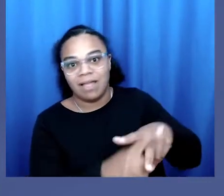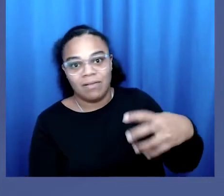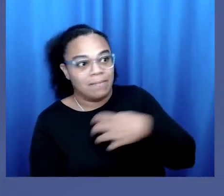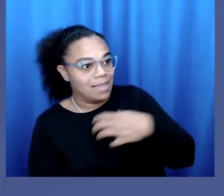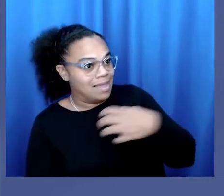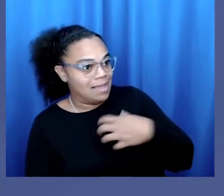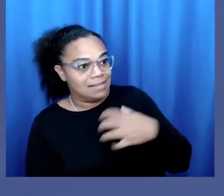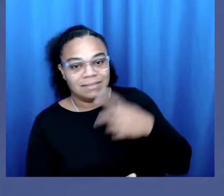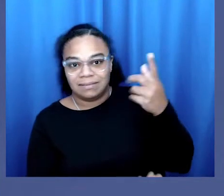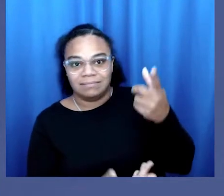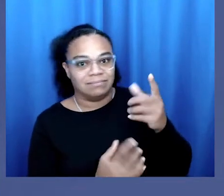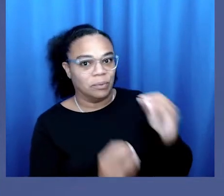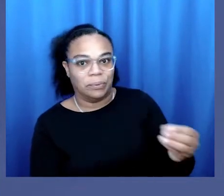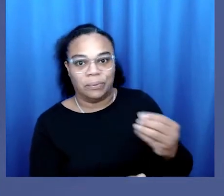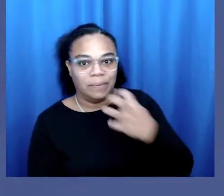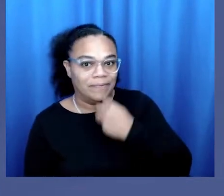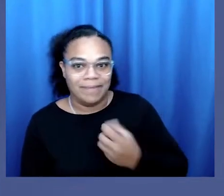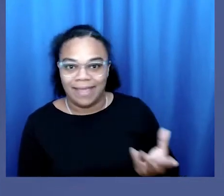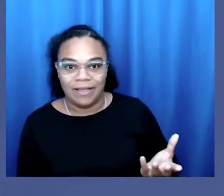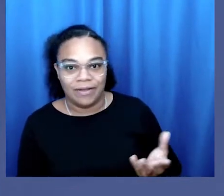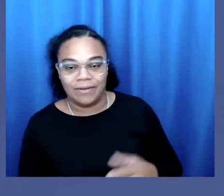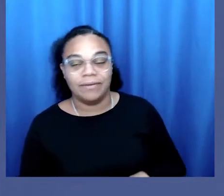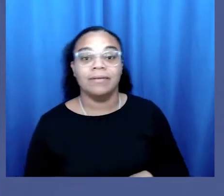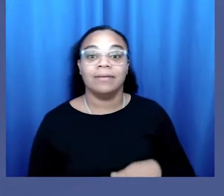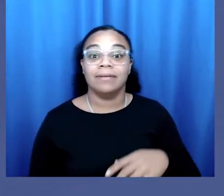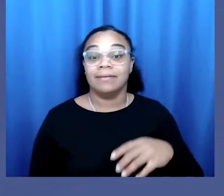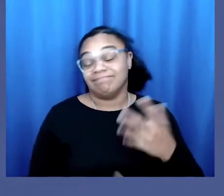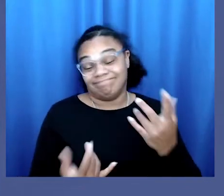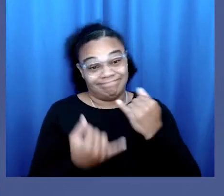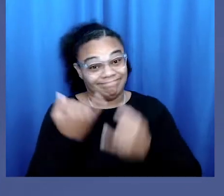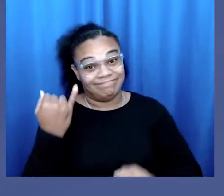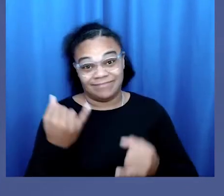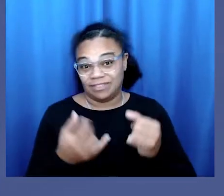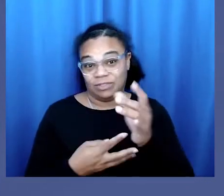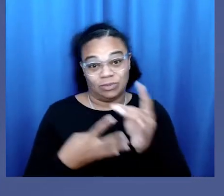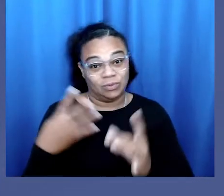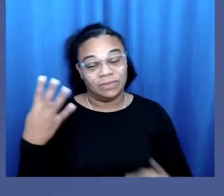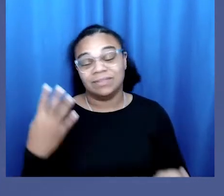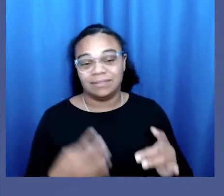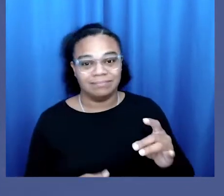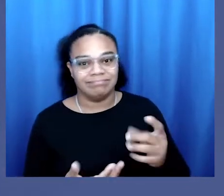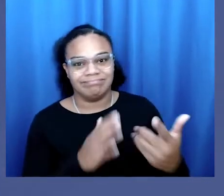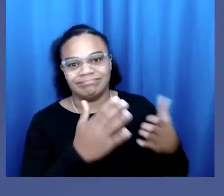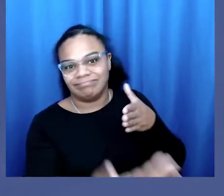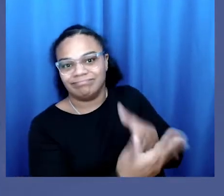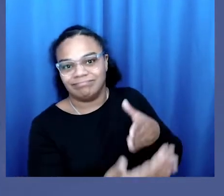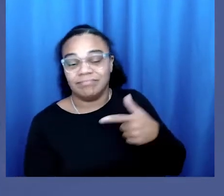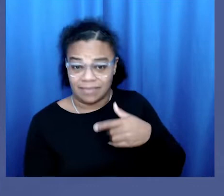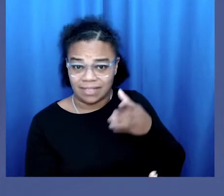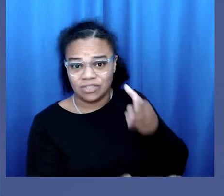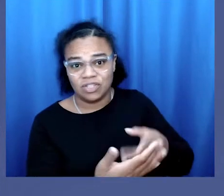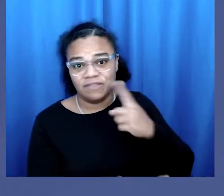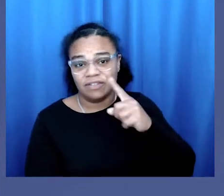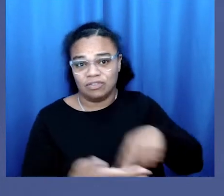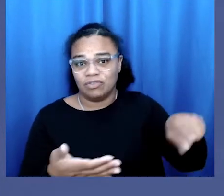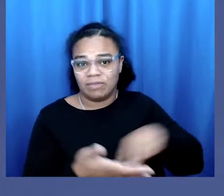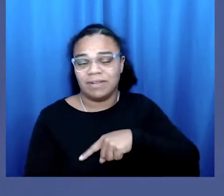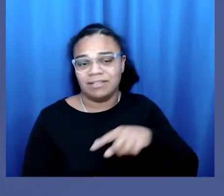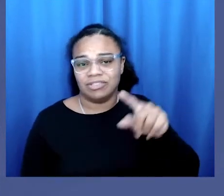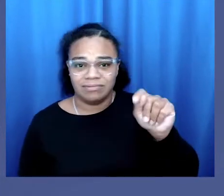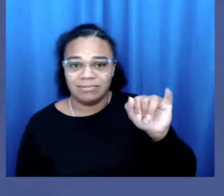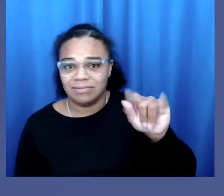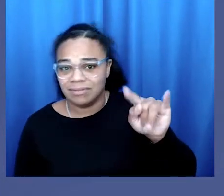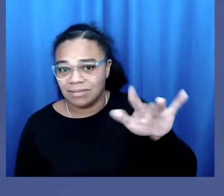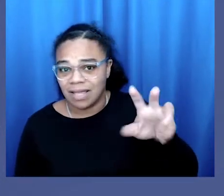authority. Nobody cared. The only recourse left I had was civil action, so I filed my lawsuit. I sued for discrimination